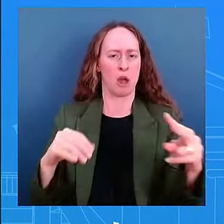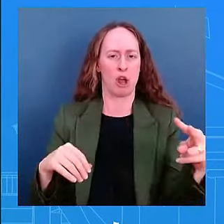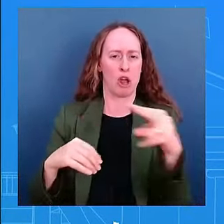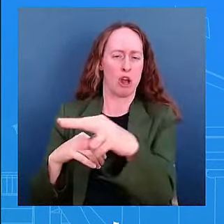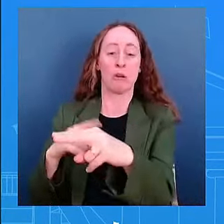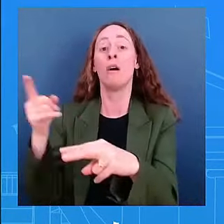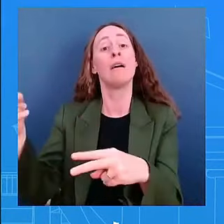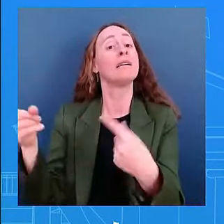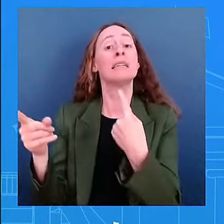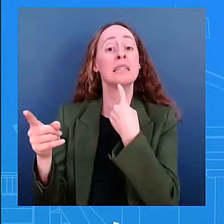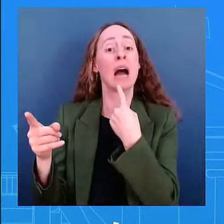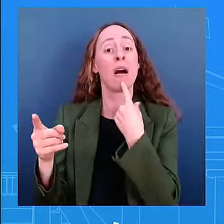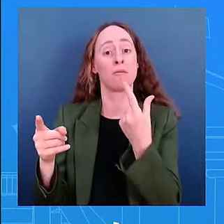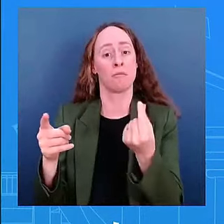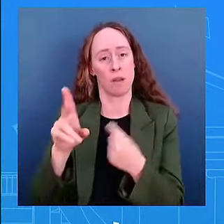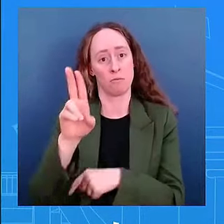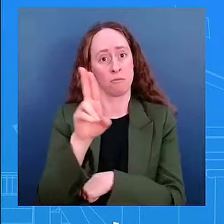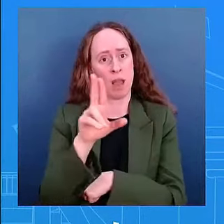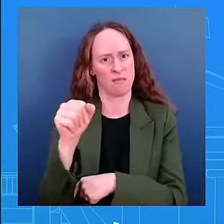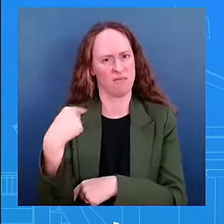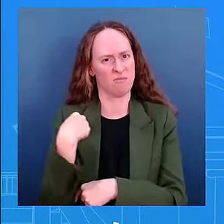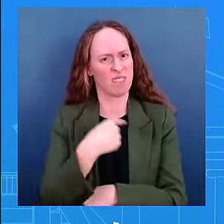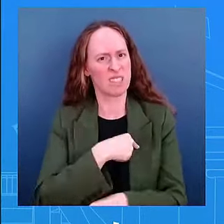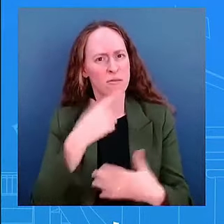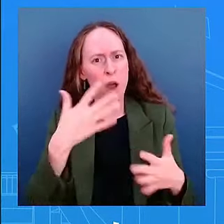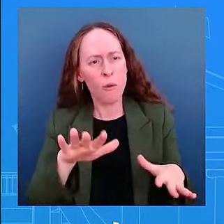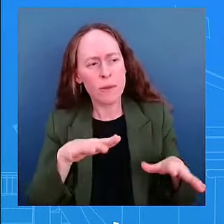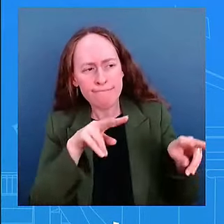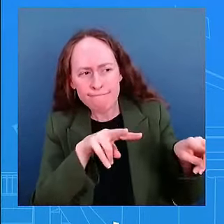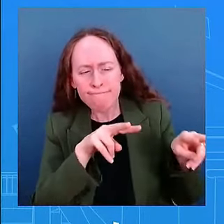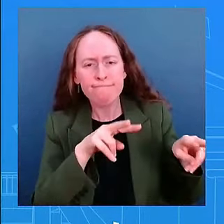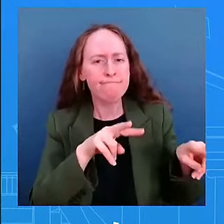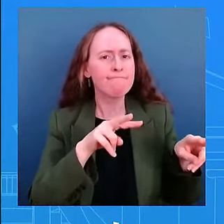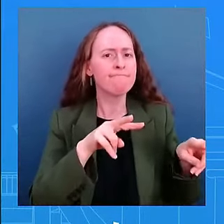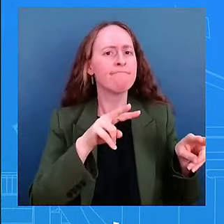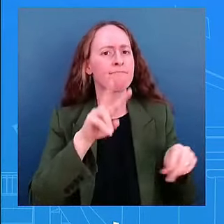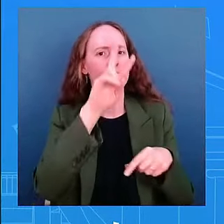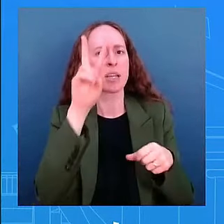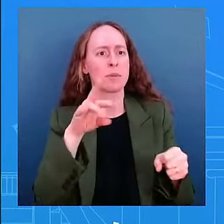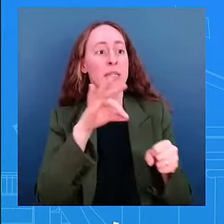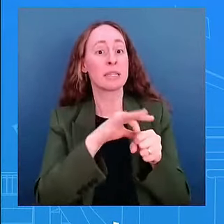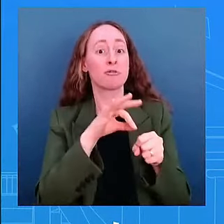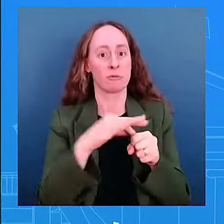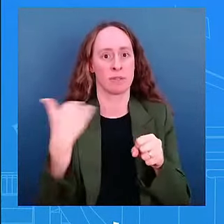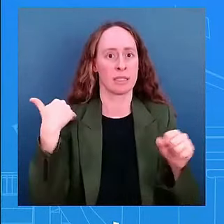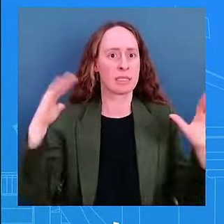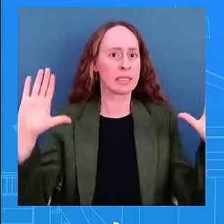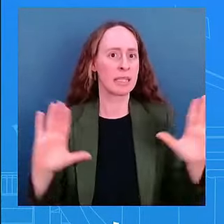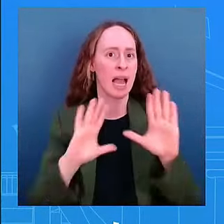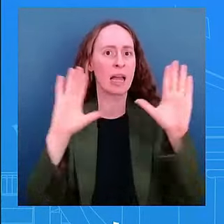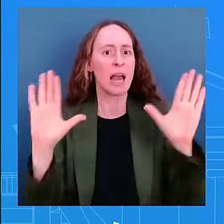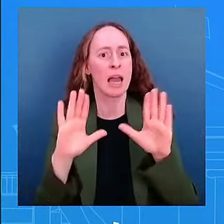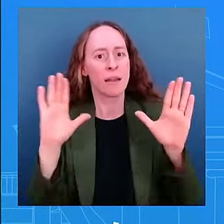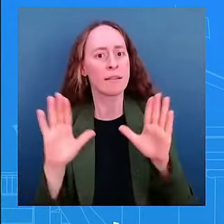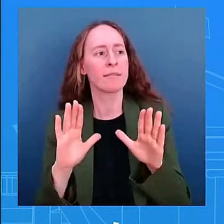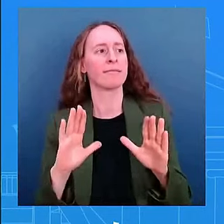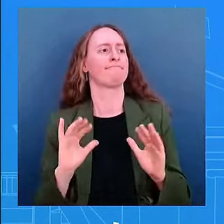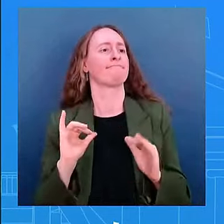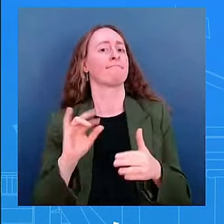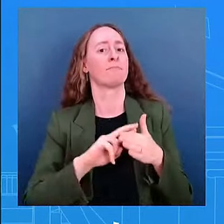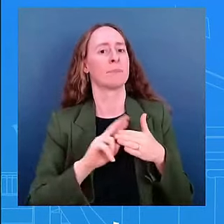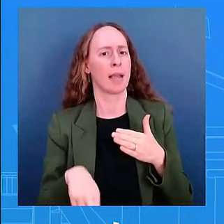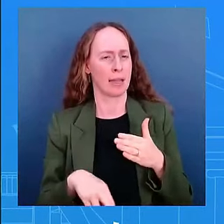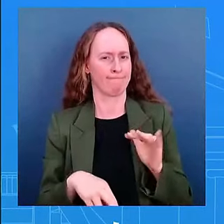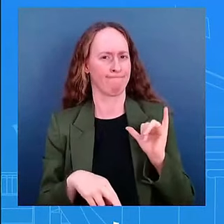monitoring venezuela's presidential election that took place on sunday and the subsequent announcements by venezuela's national electoral council